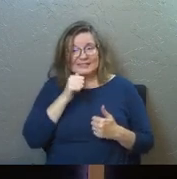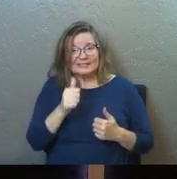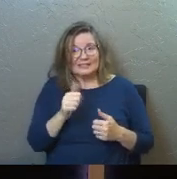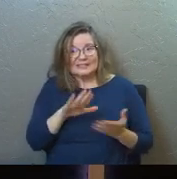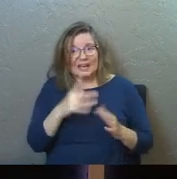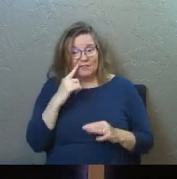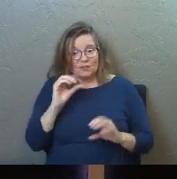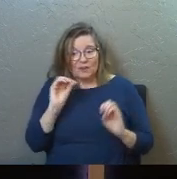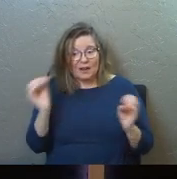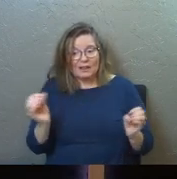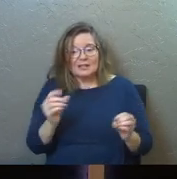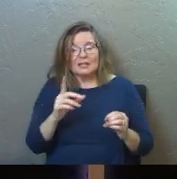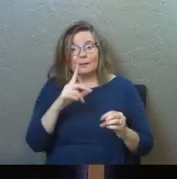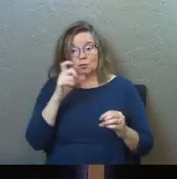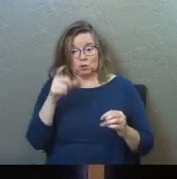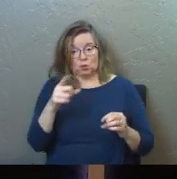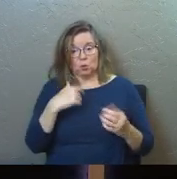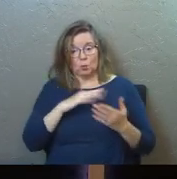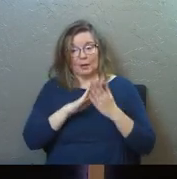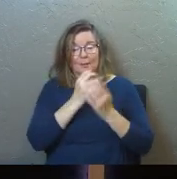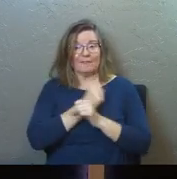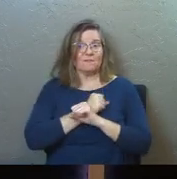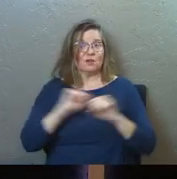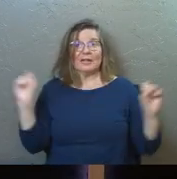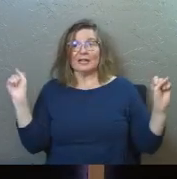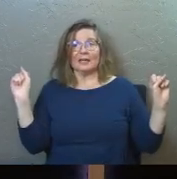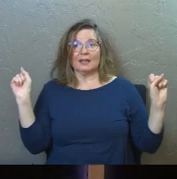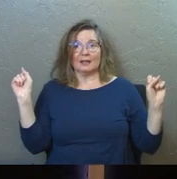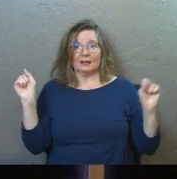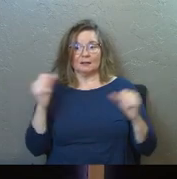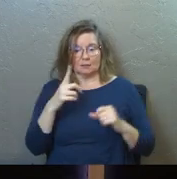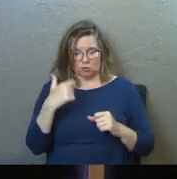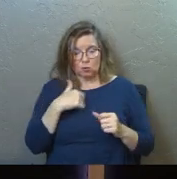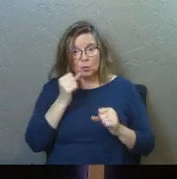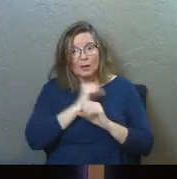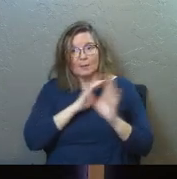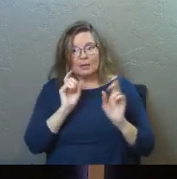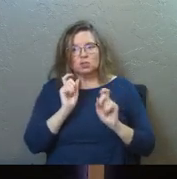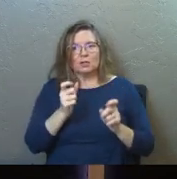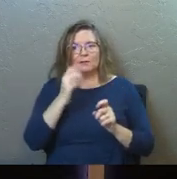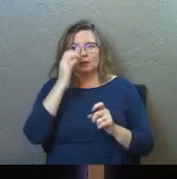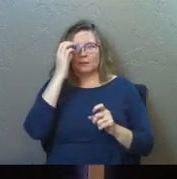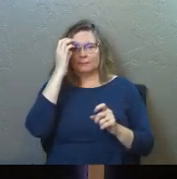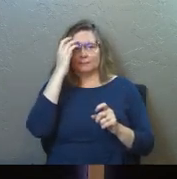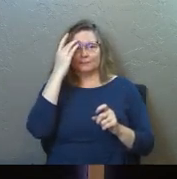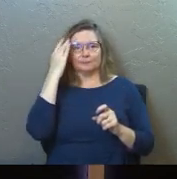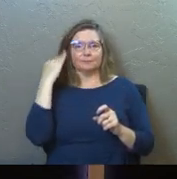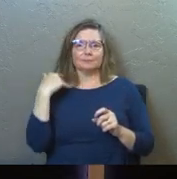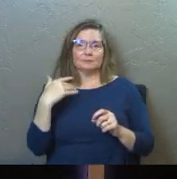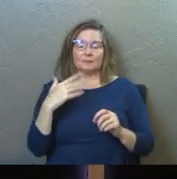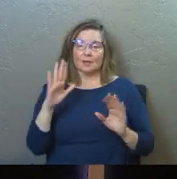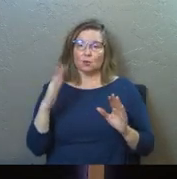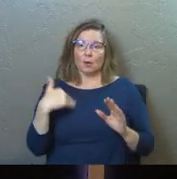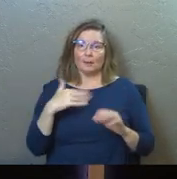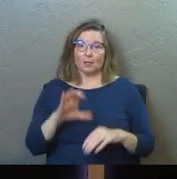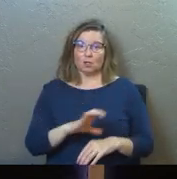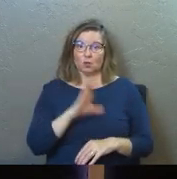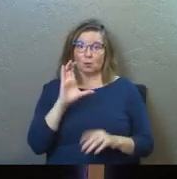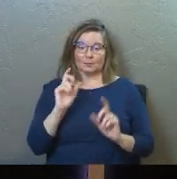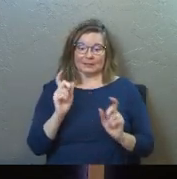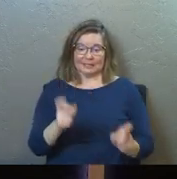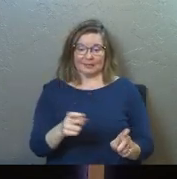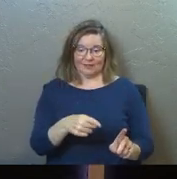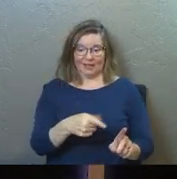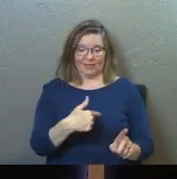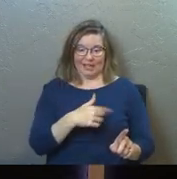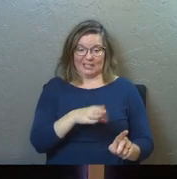for you for nothing. He died for you so you would be free. Could you imagine giving a incredible Christmas gift to